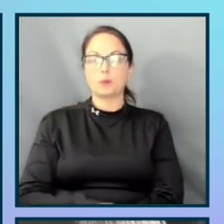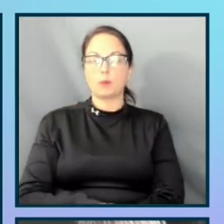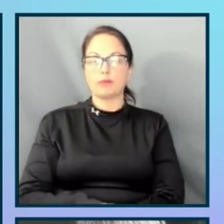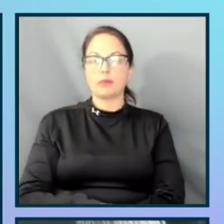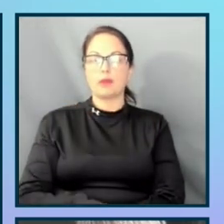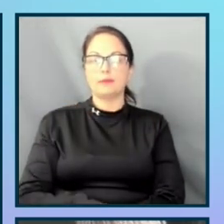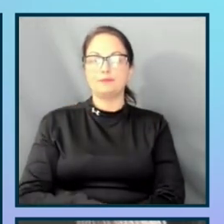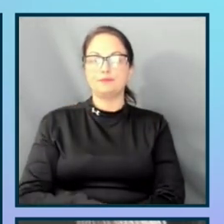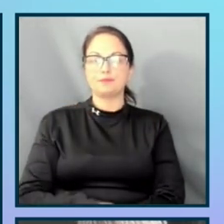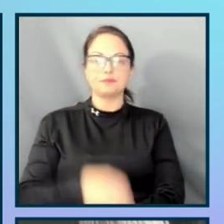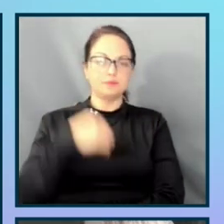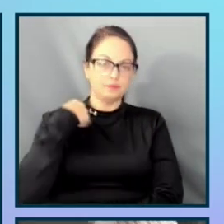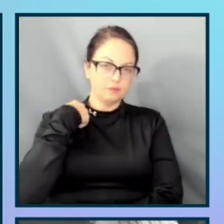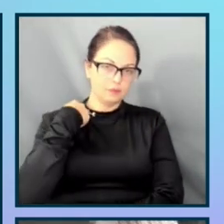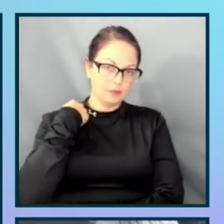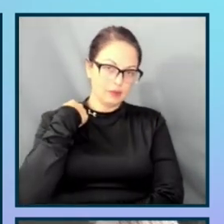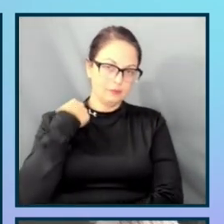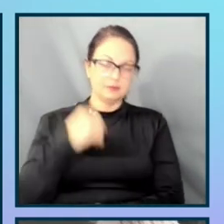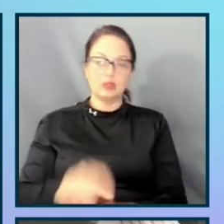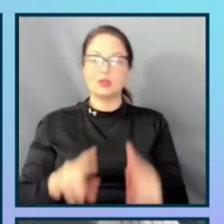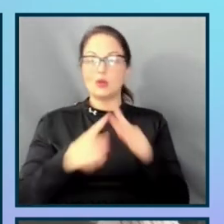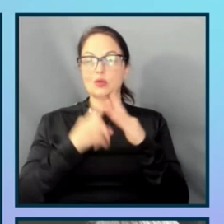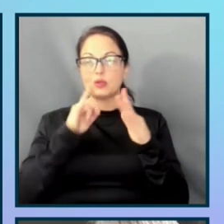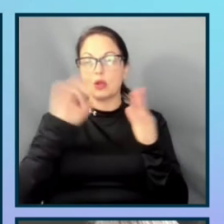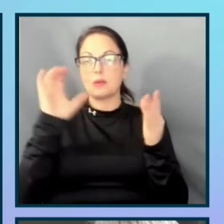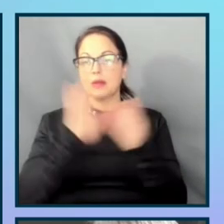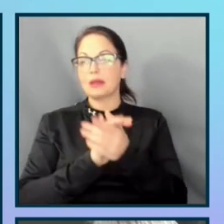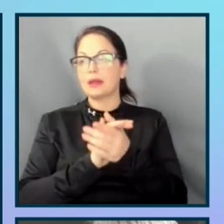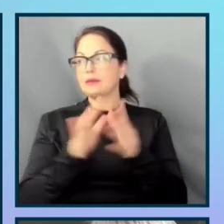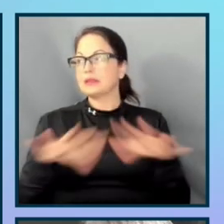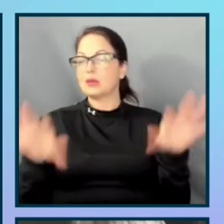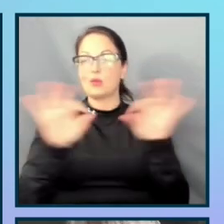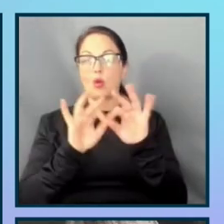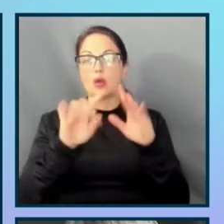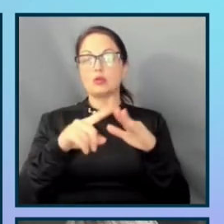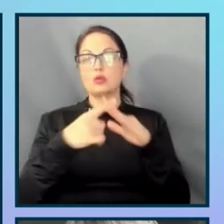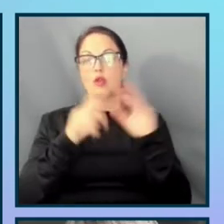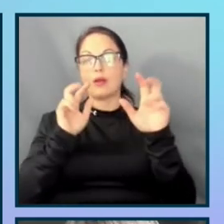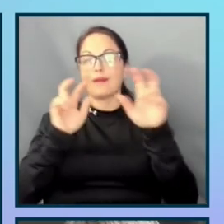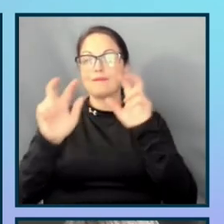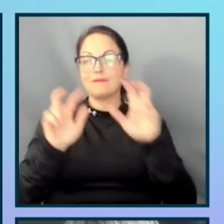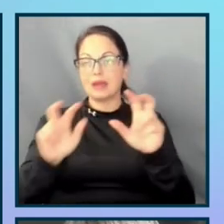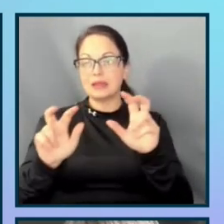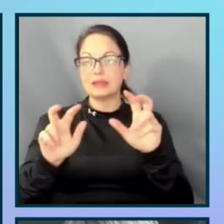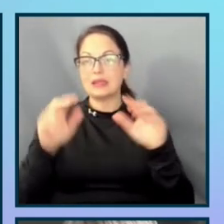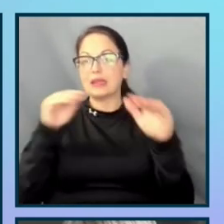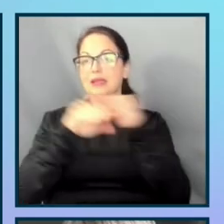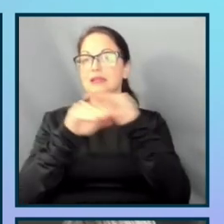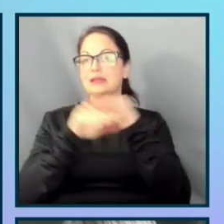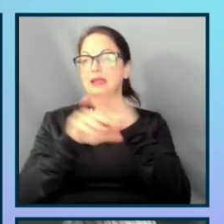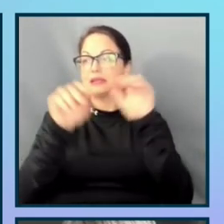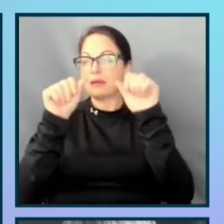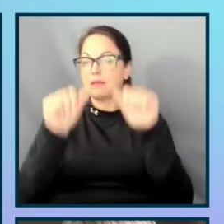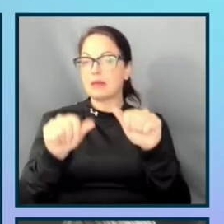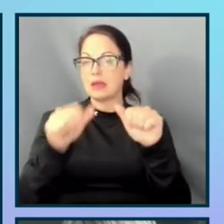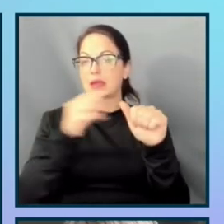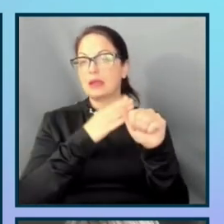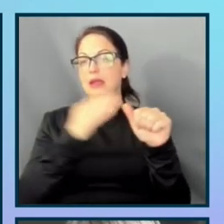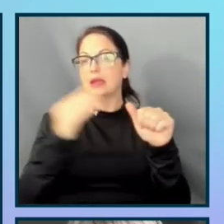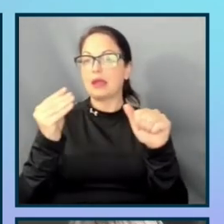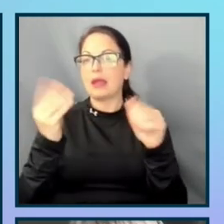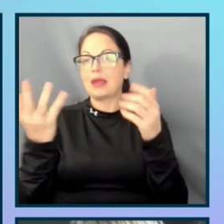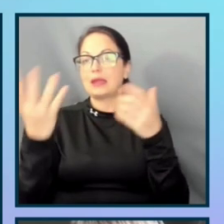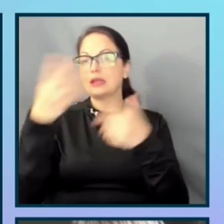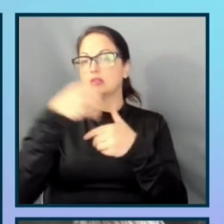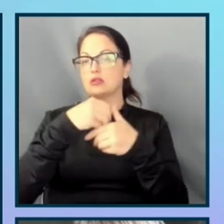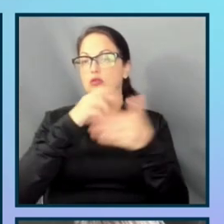believe like that it is important to start to invest in this, um, in accessibility and, and, and inclusive